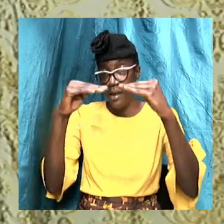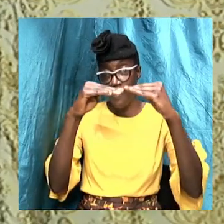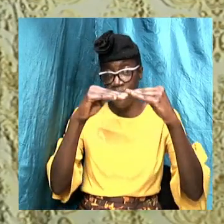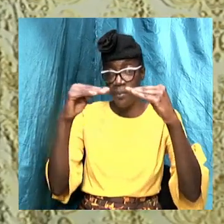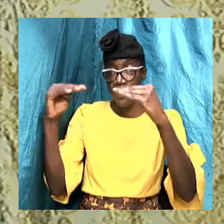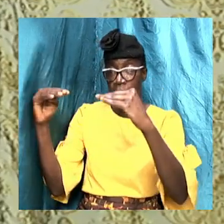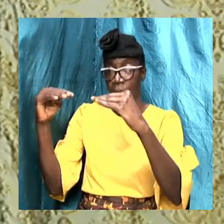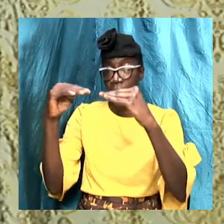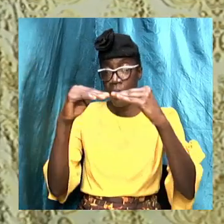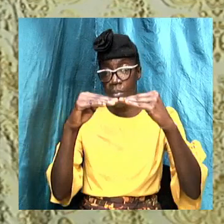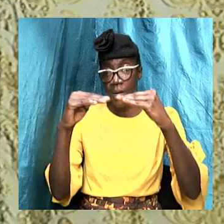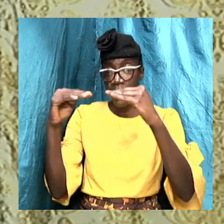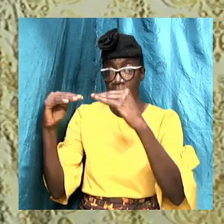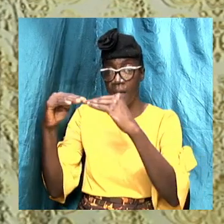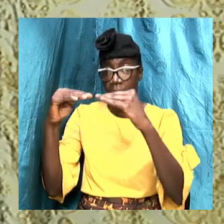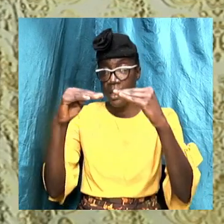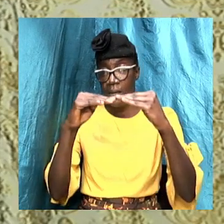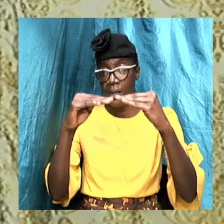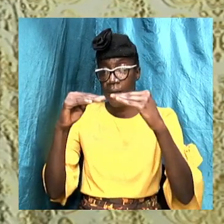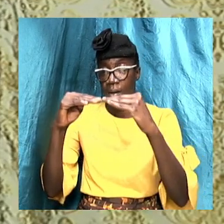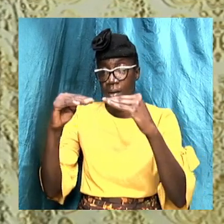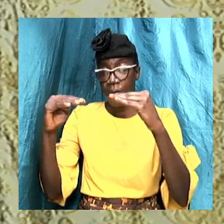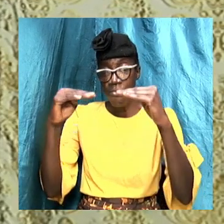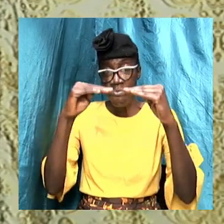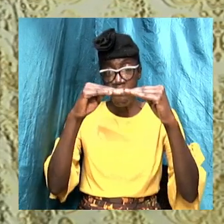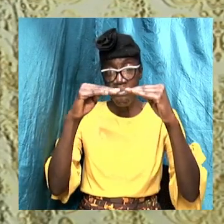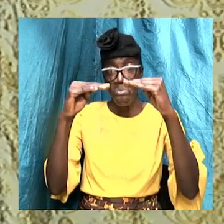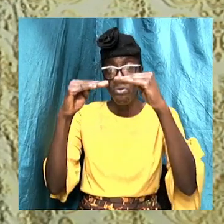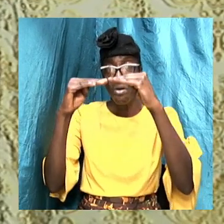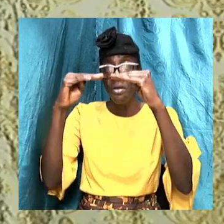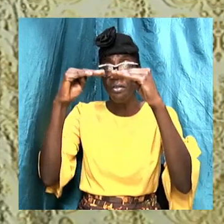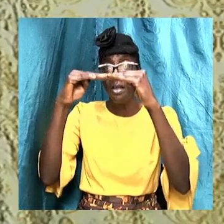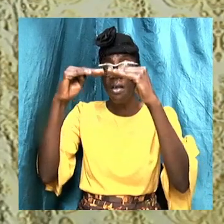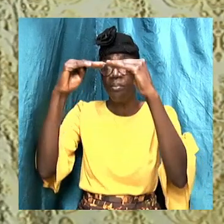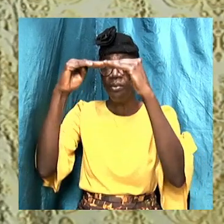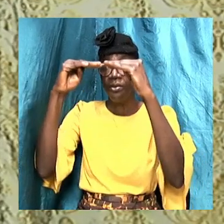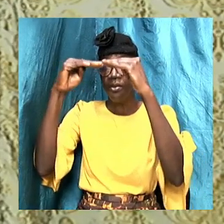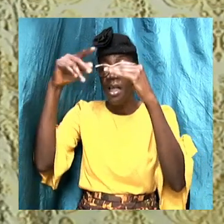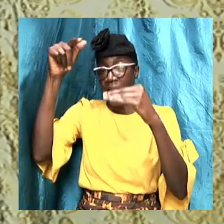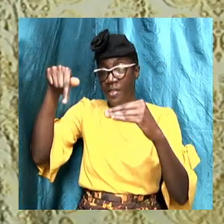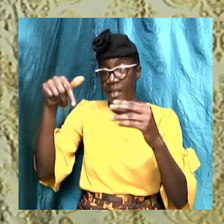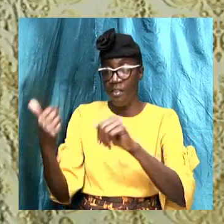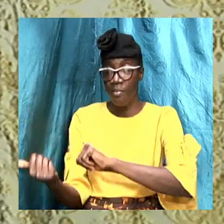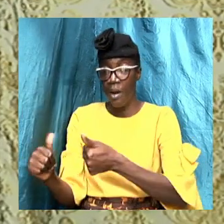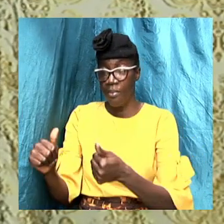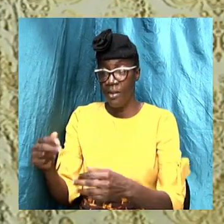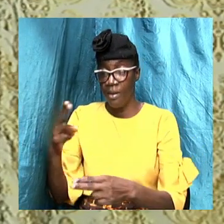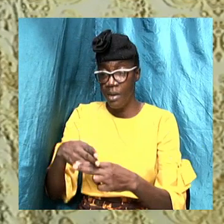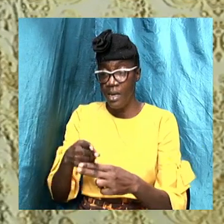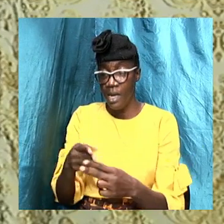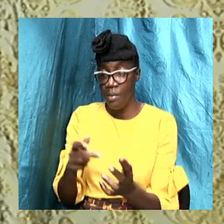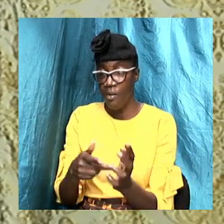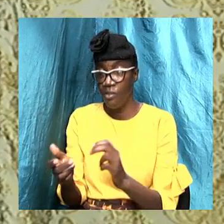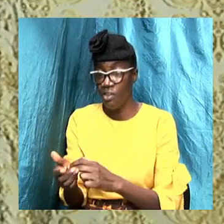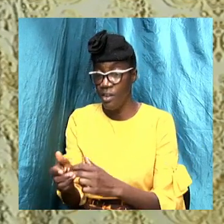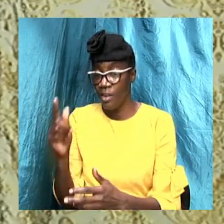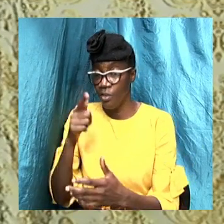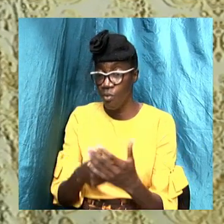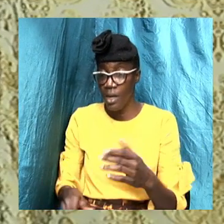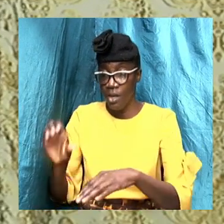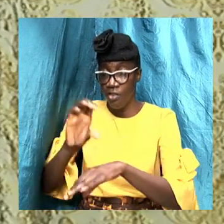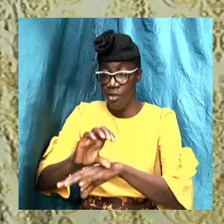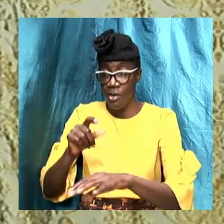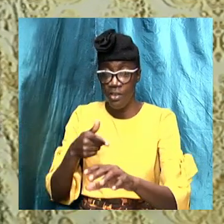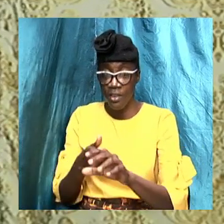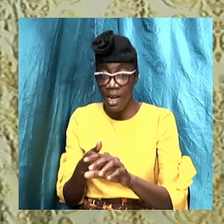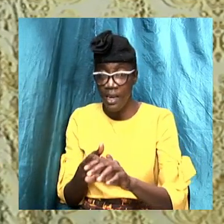and precepts up on precepts this baptism in the name of Jesus Christ was what the church started with